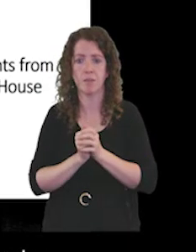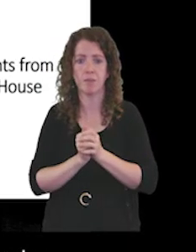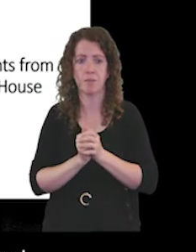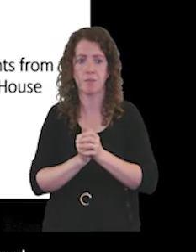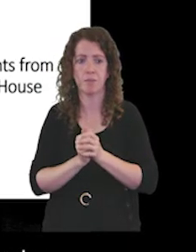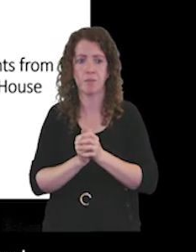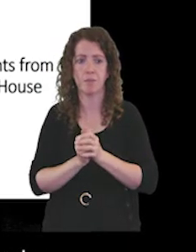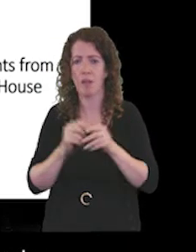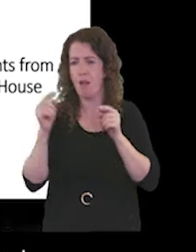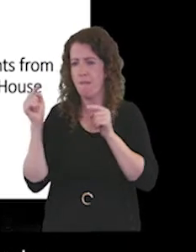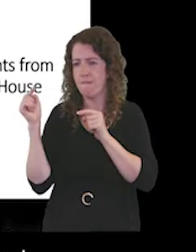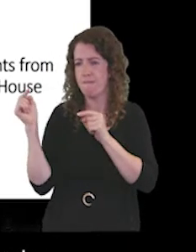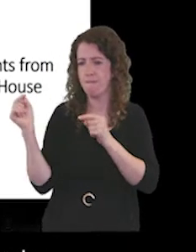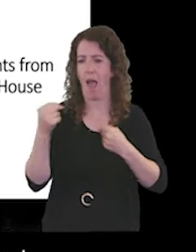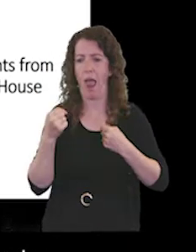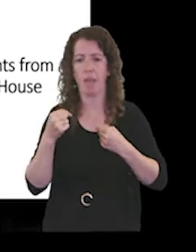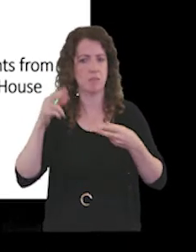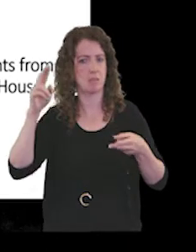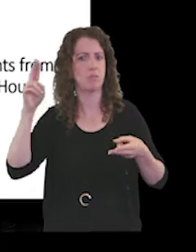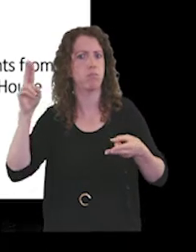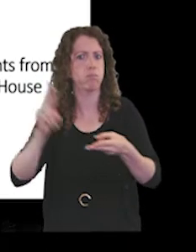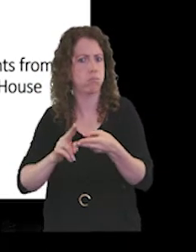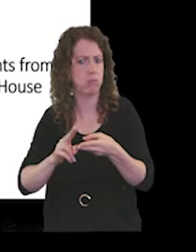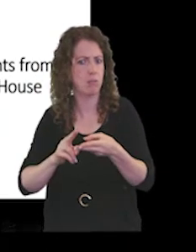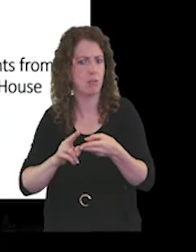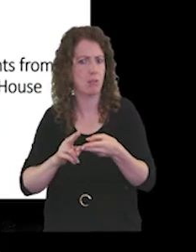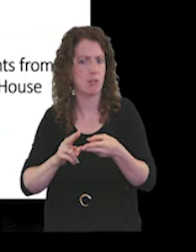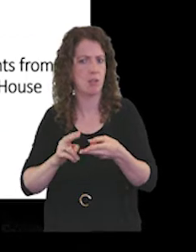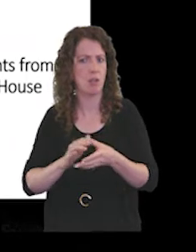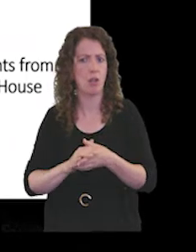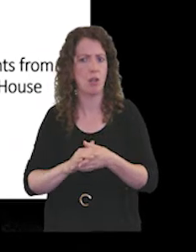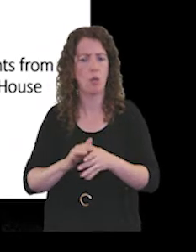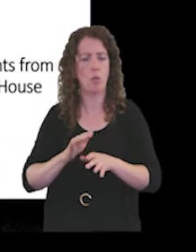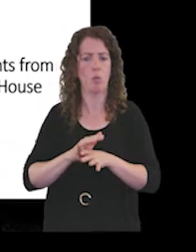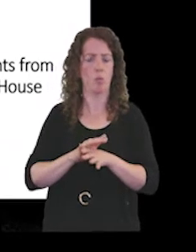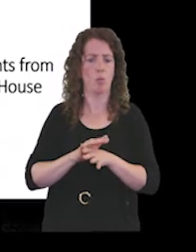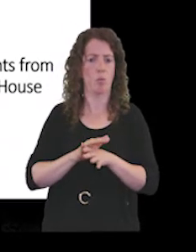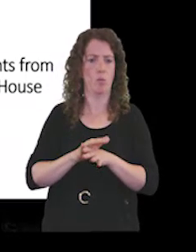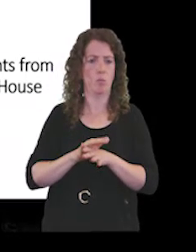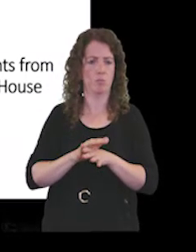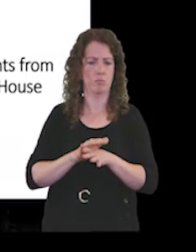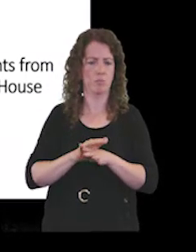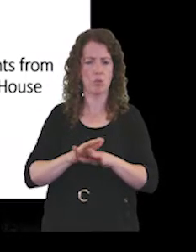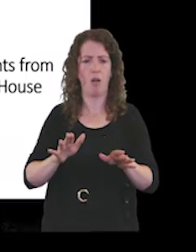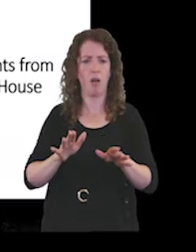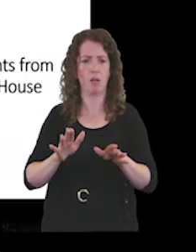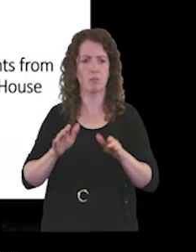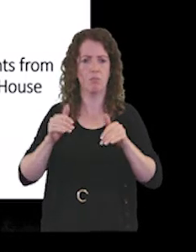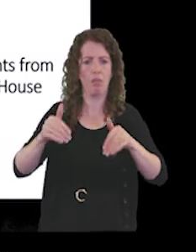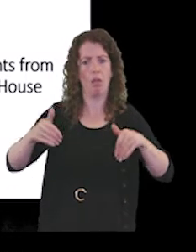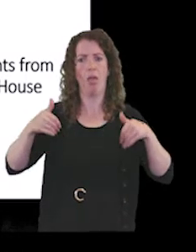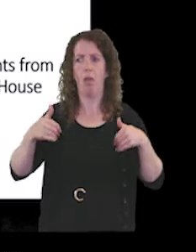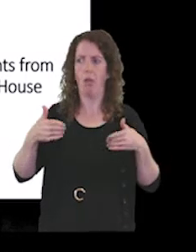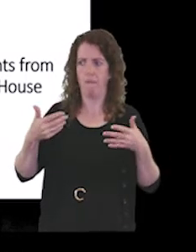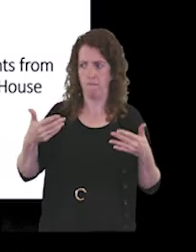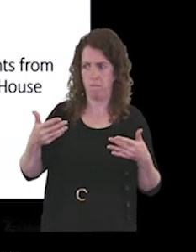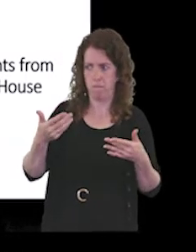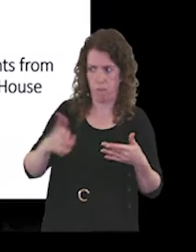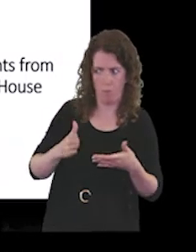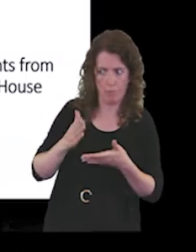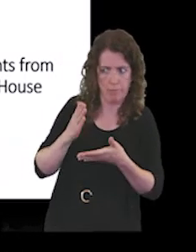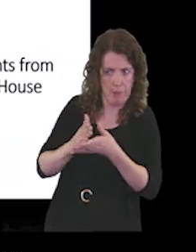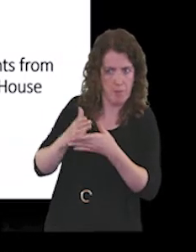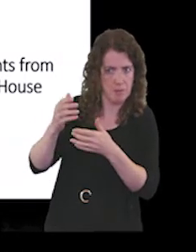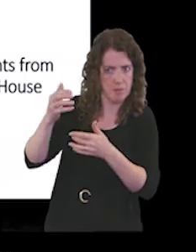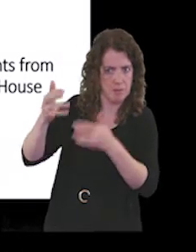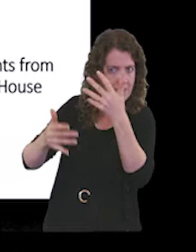experienced by our colleagues. And again, not backing away from some of the partiality, if you like, of the figures that